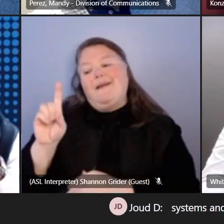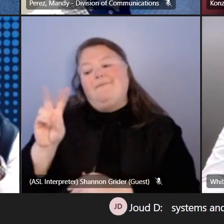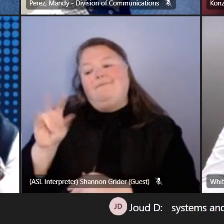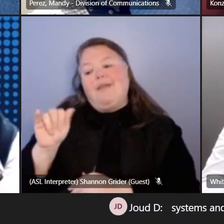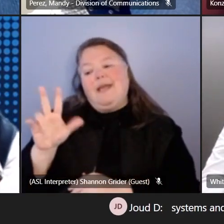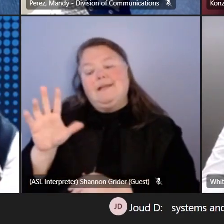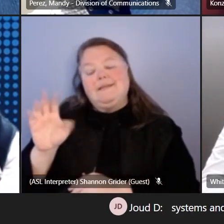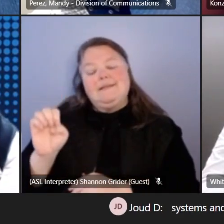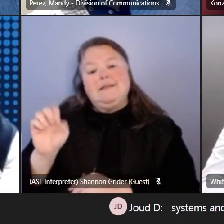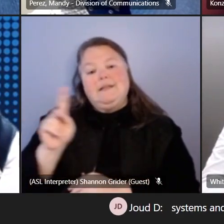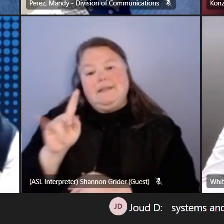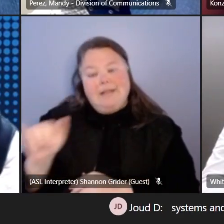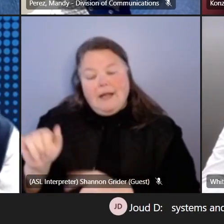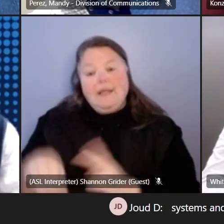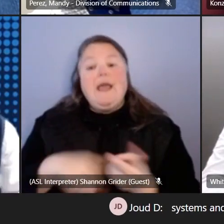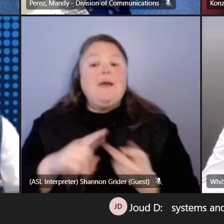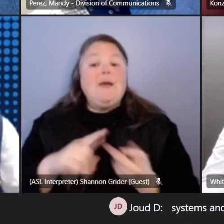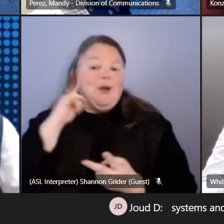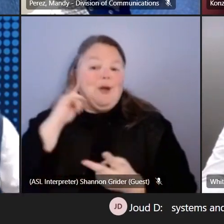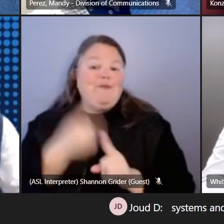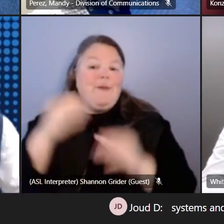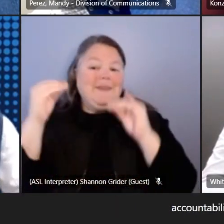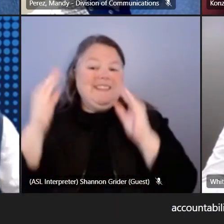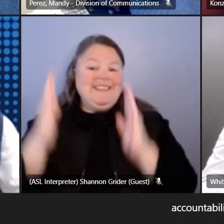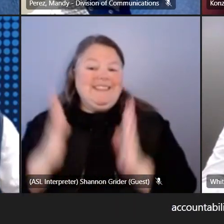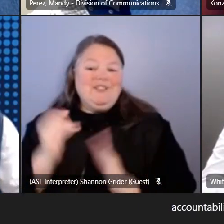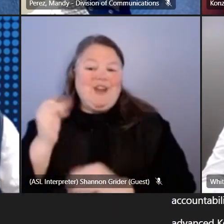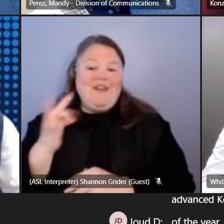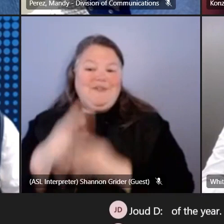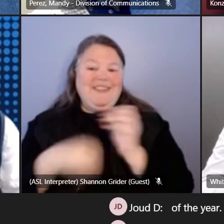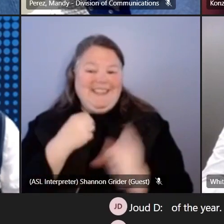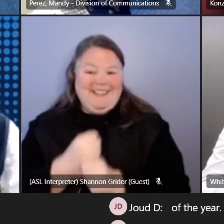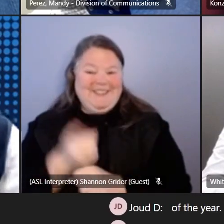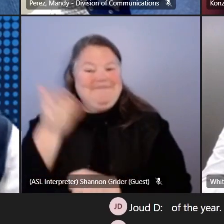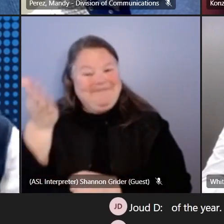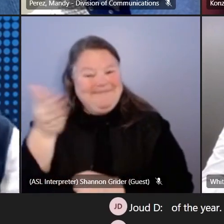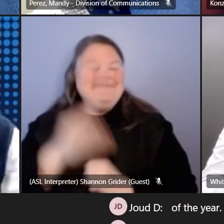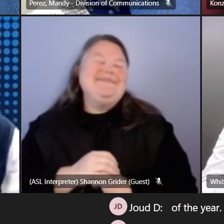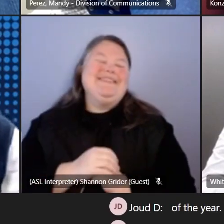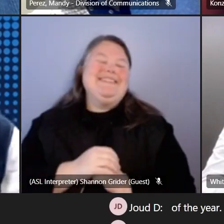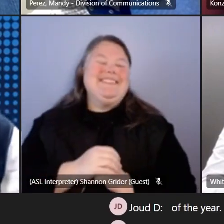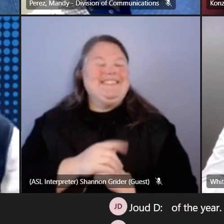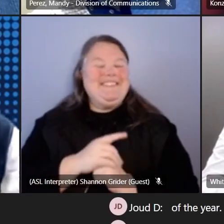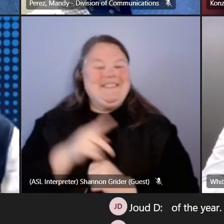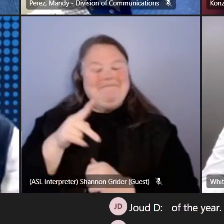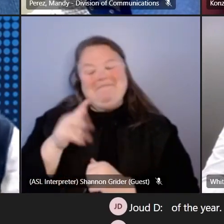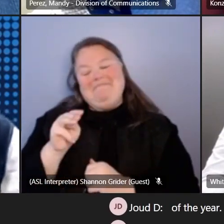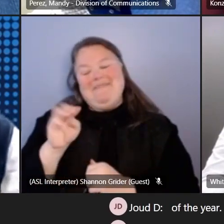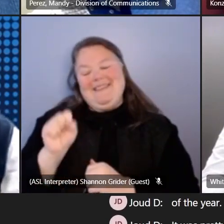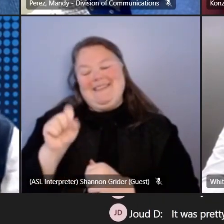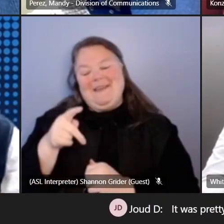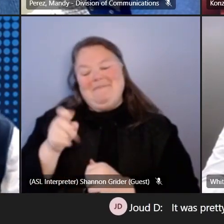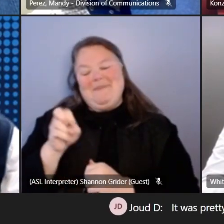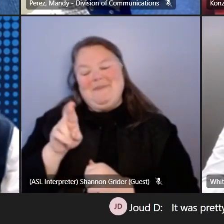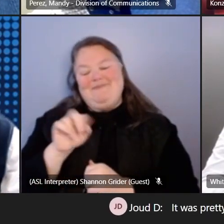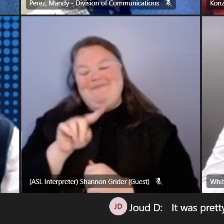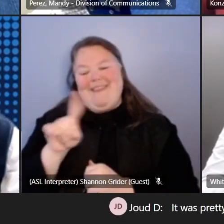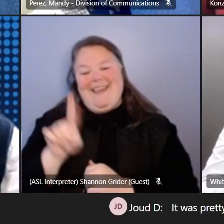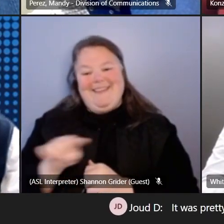from our teacher of the year. Miss Perez, she is on the call with us right now. So that was really great.